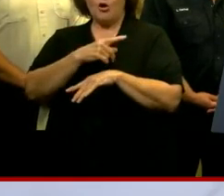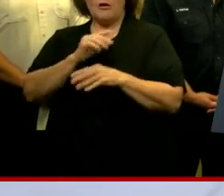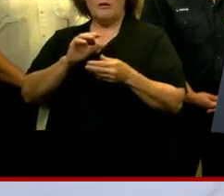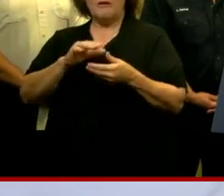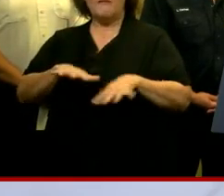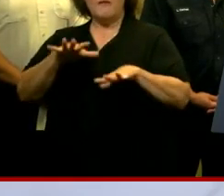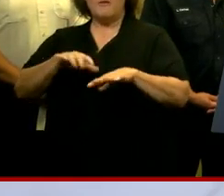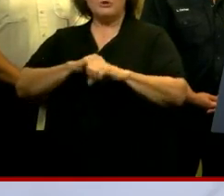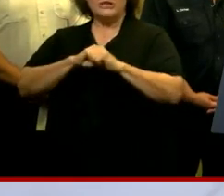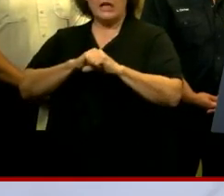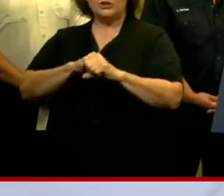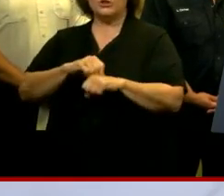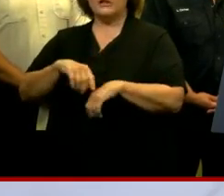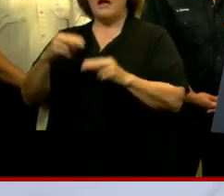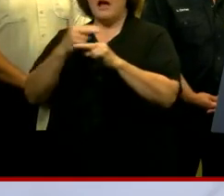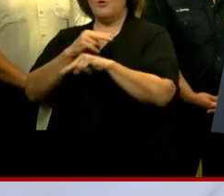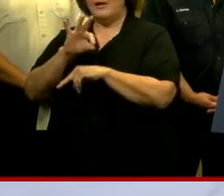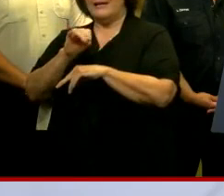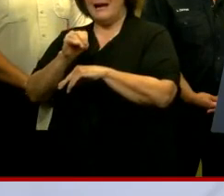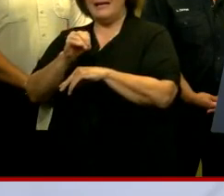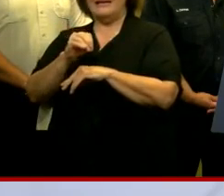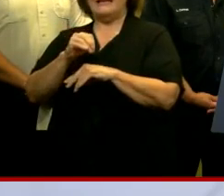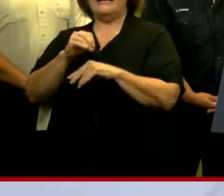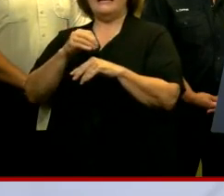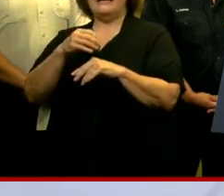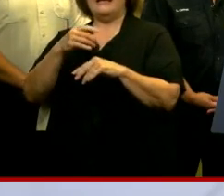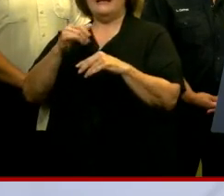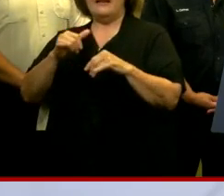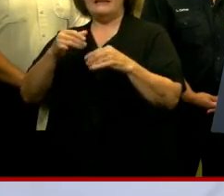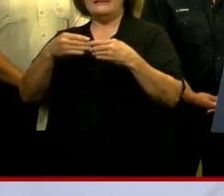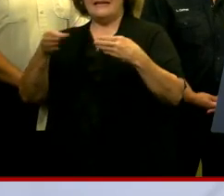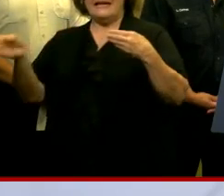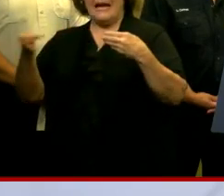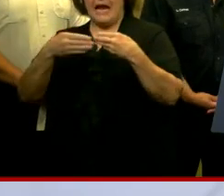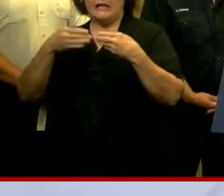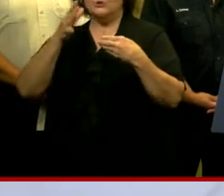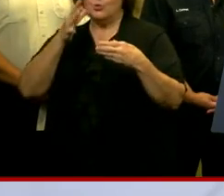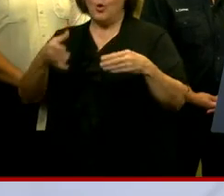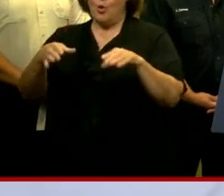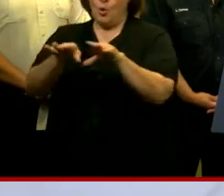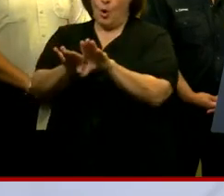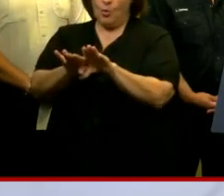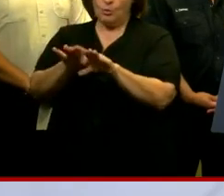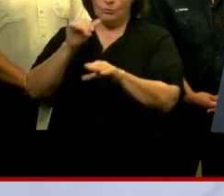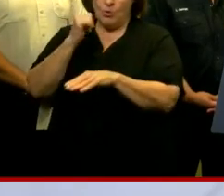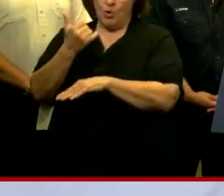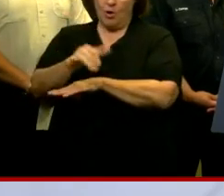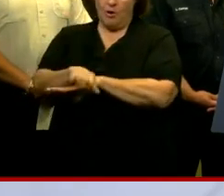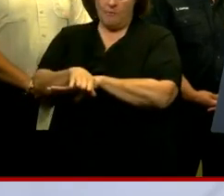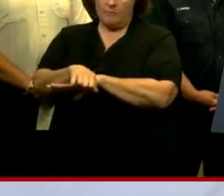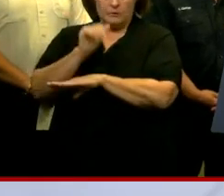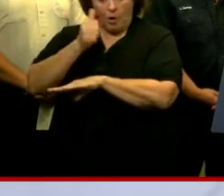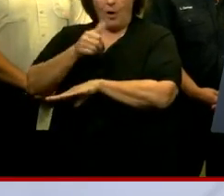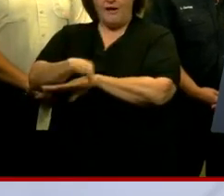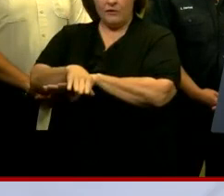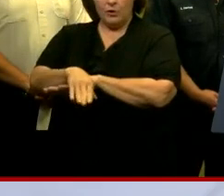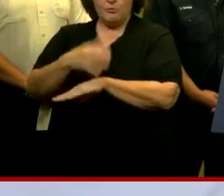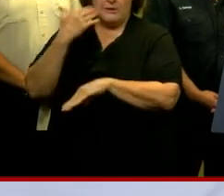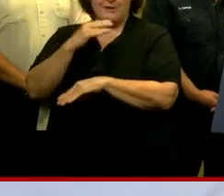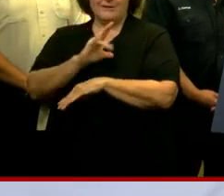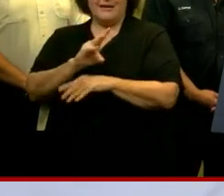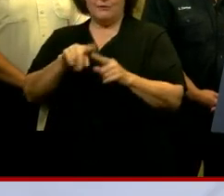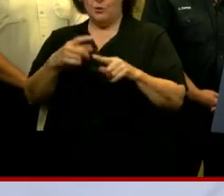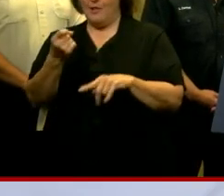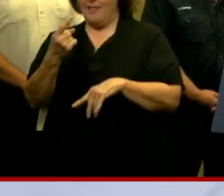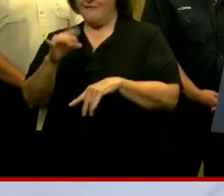partner, the Highway 90 and Highway 11 floodgates will close at some point tomorrow afternoon. You know, we do this because one, seven to 11